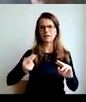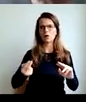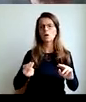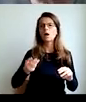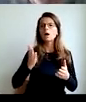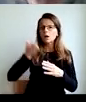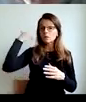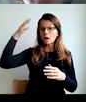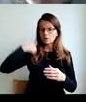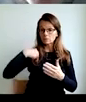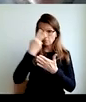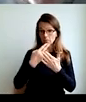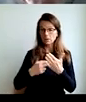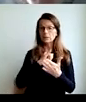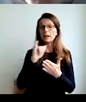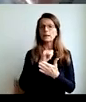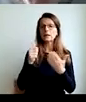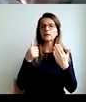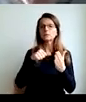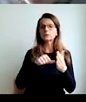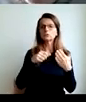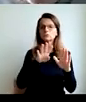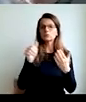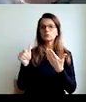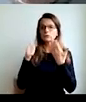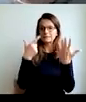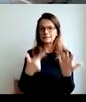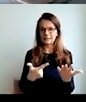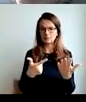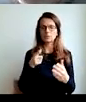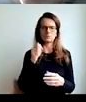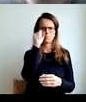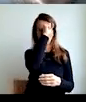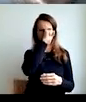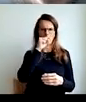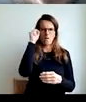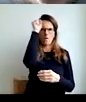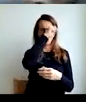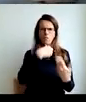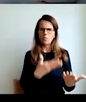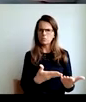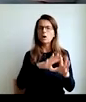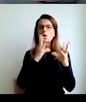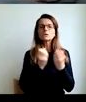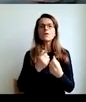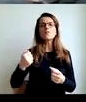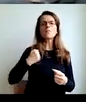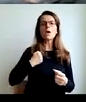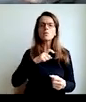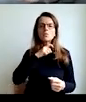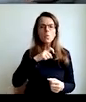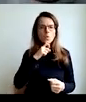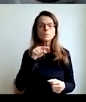your children 50%, when I read this 76, I found it colossal absurdity,